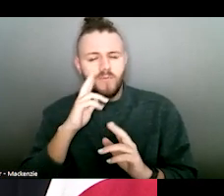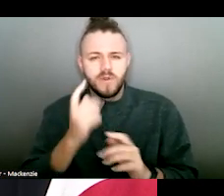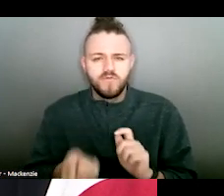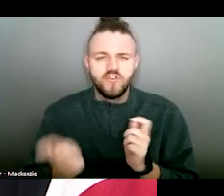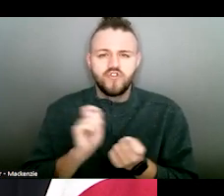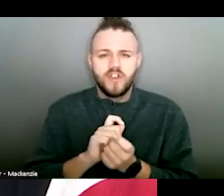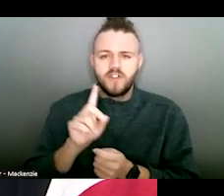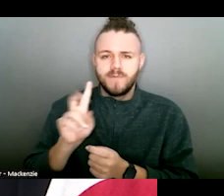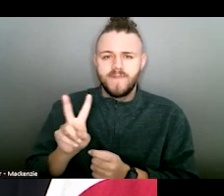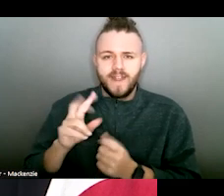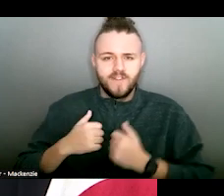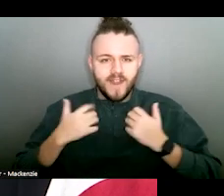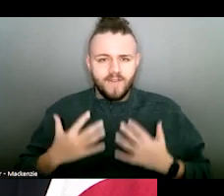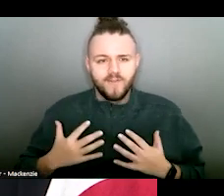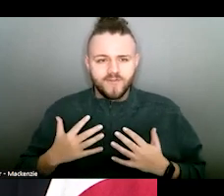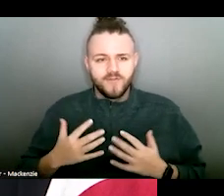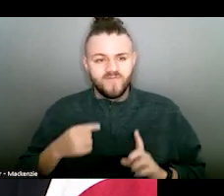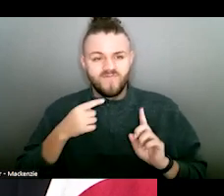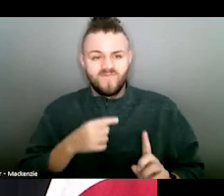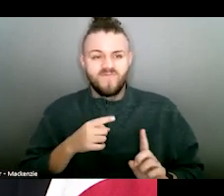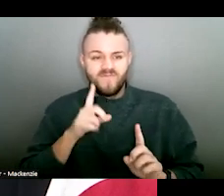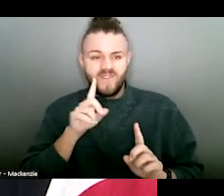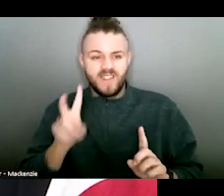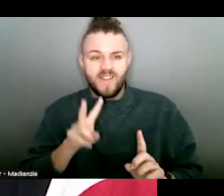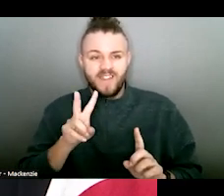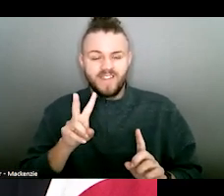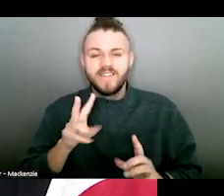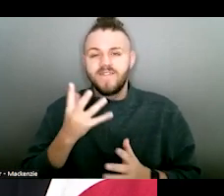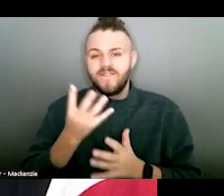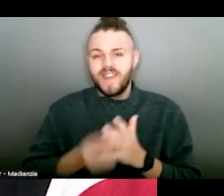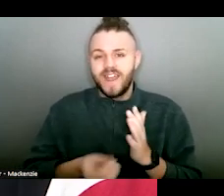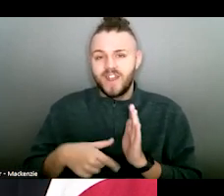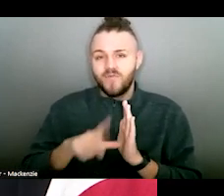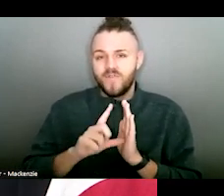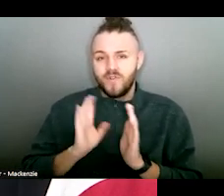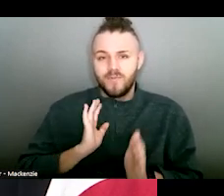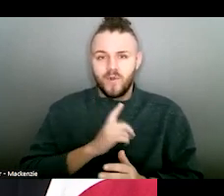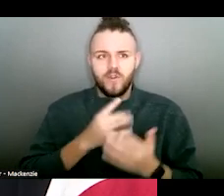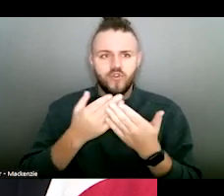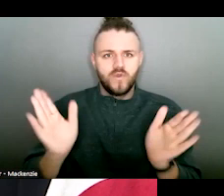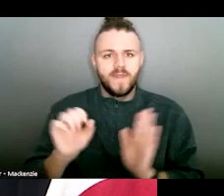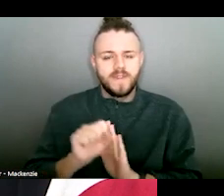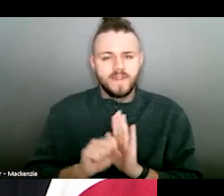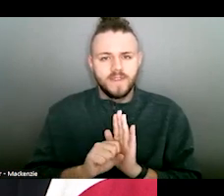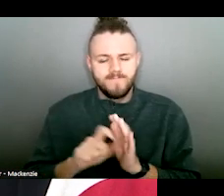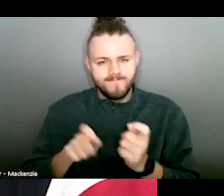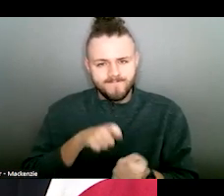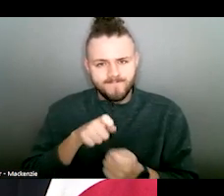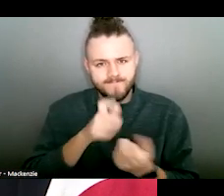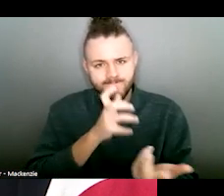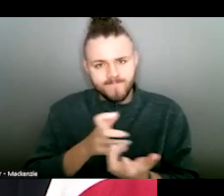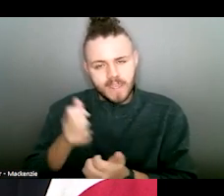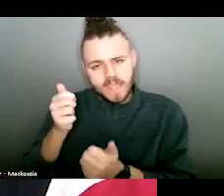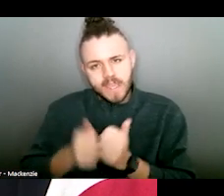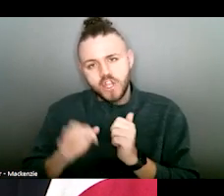domestic violence survivors. It creates a pathway for counties and regions to establish domestic violence fatality review boards throughout the